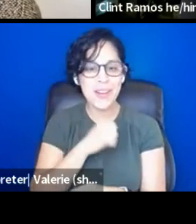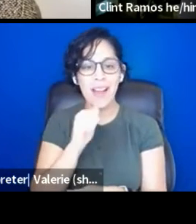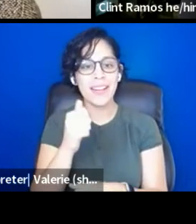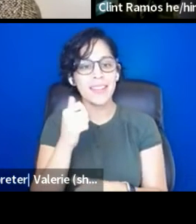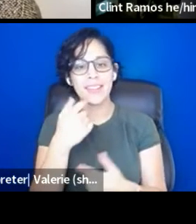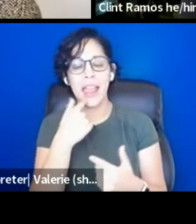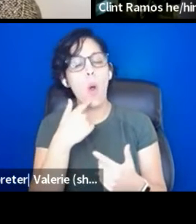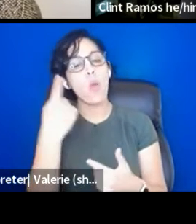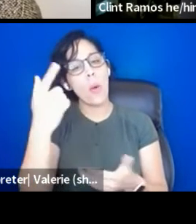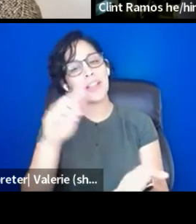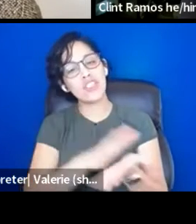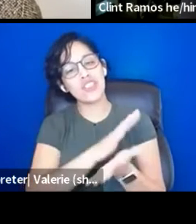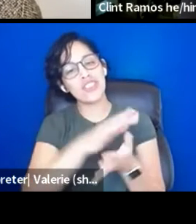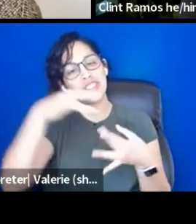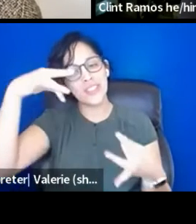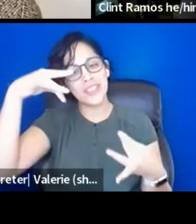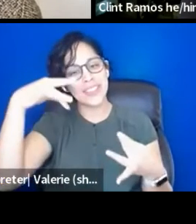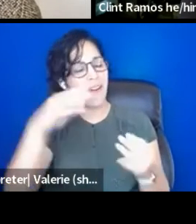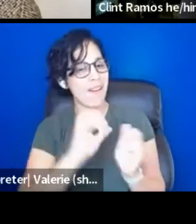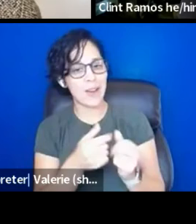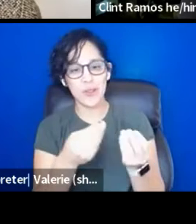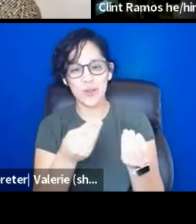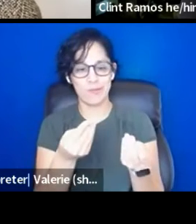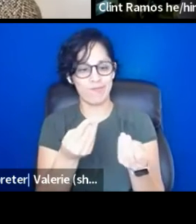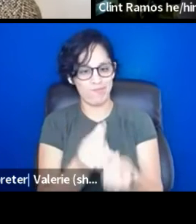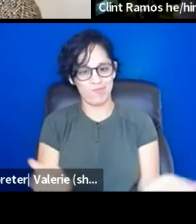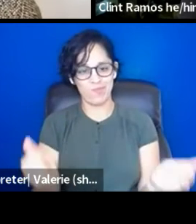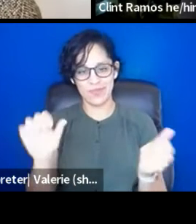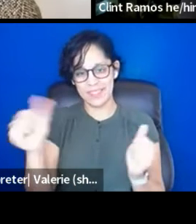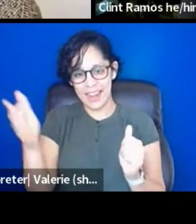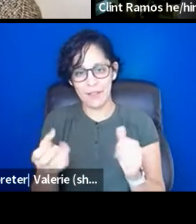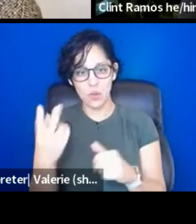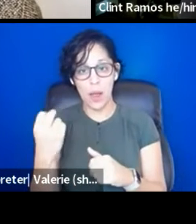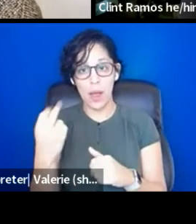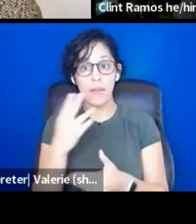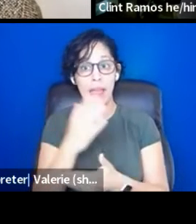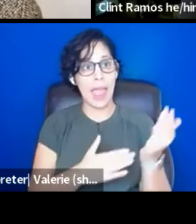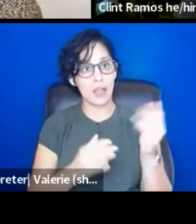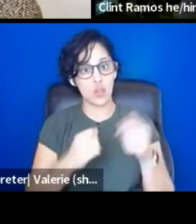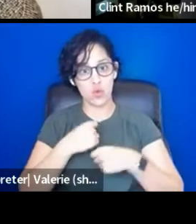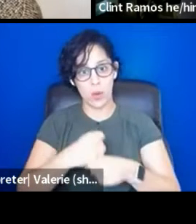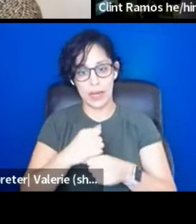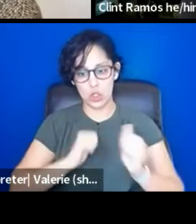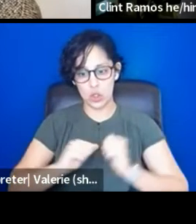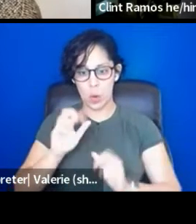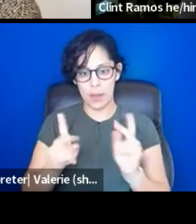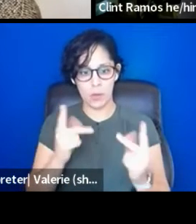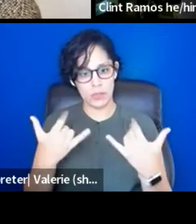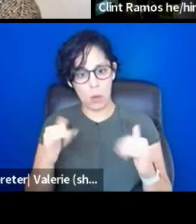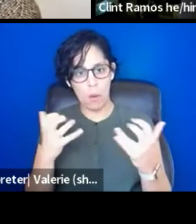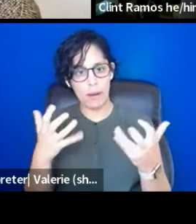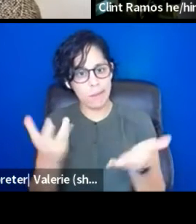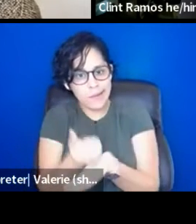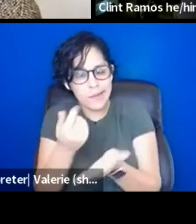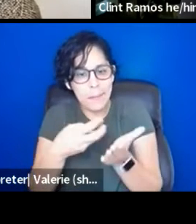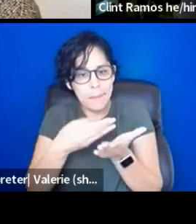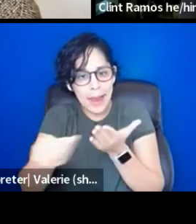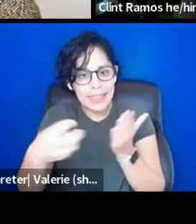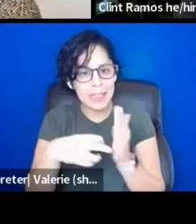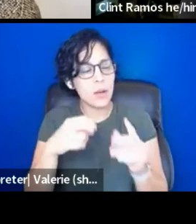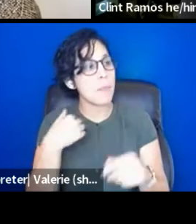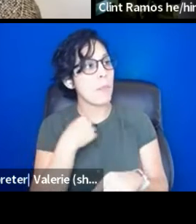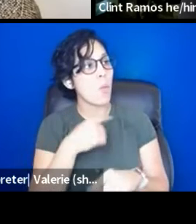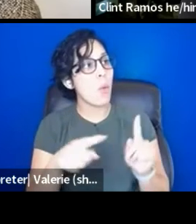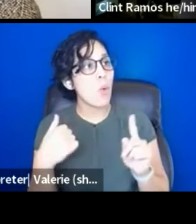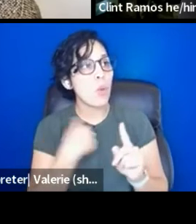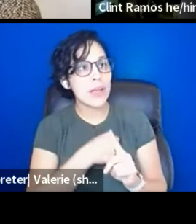one sheet on how to eliminate 10 out of 12s and still come up with a show that people buy tickets for. We're saying, listen to your artists. Here are the